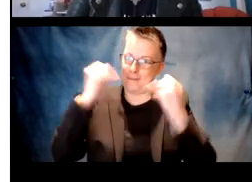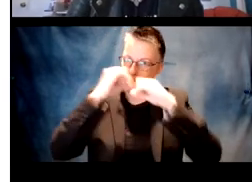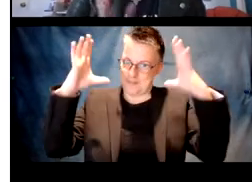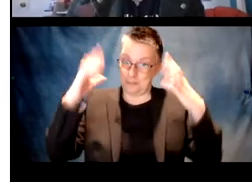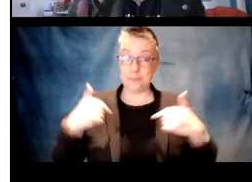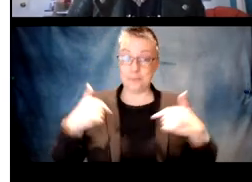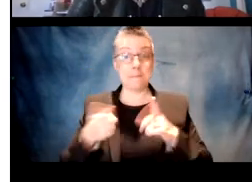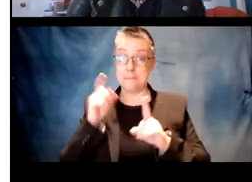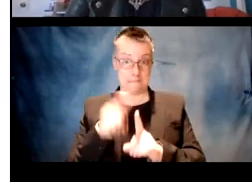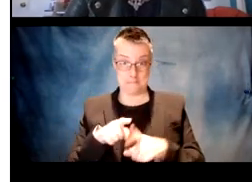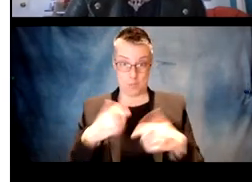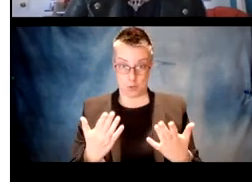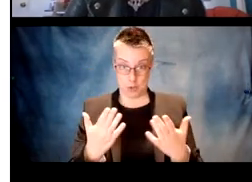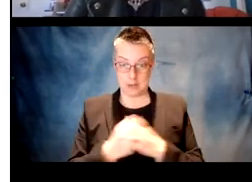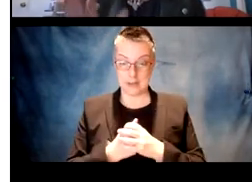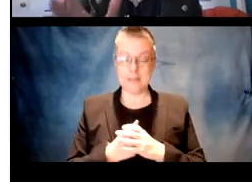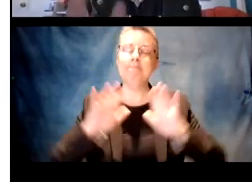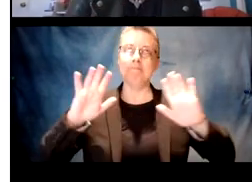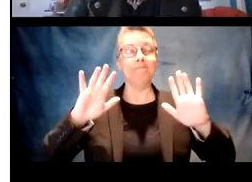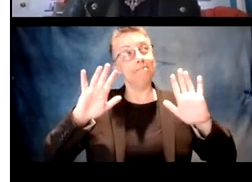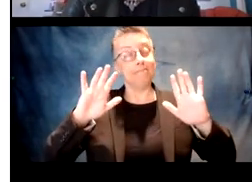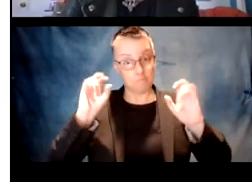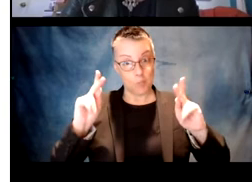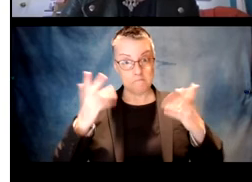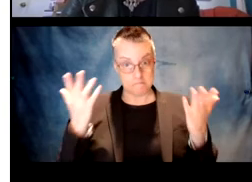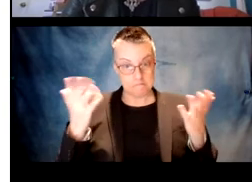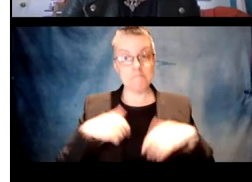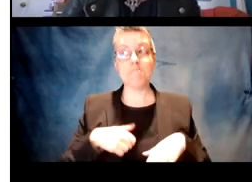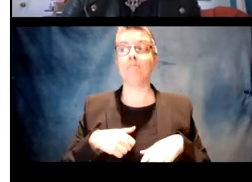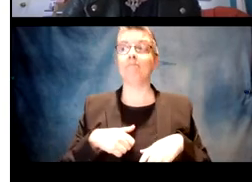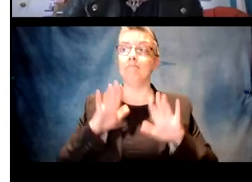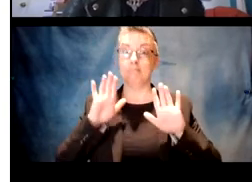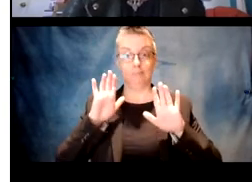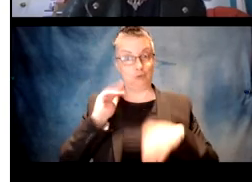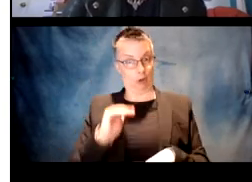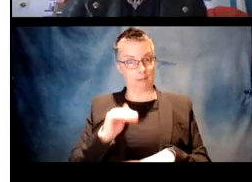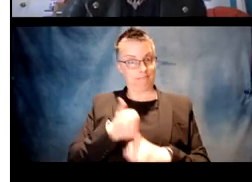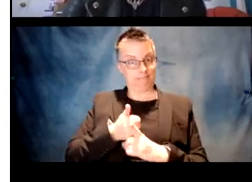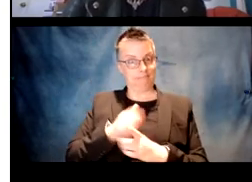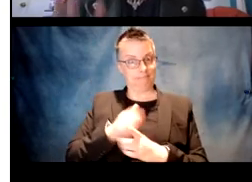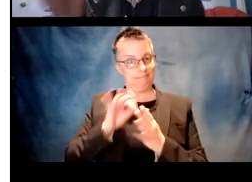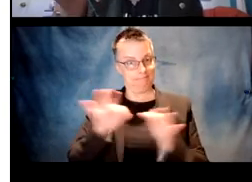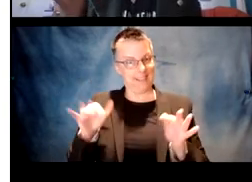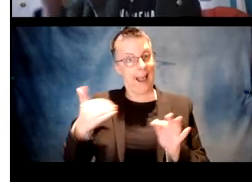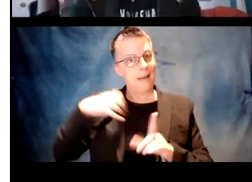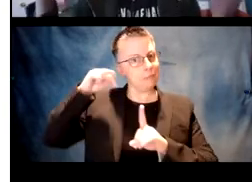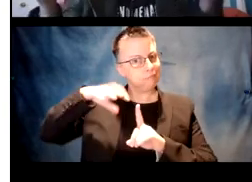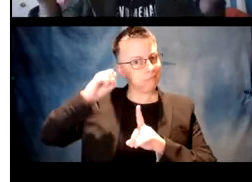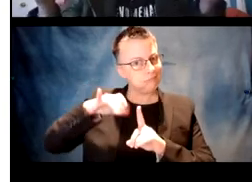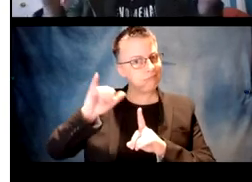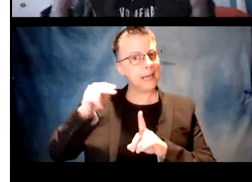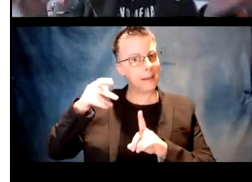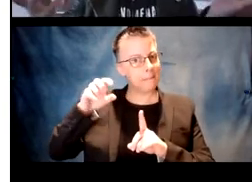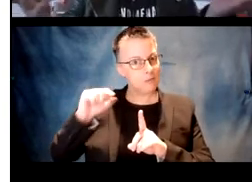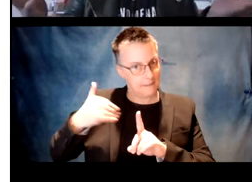So basically, I think it's really helpful to think of it this way I'm asking. Okay, children,